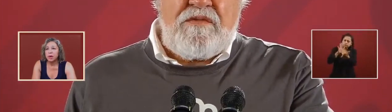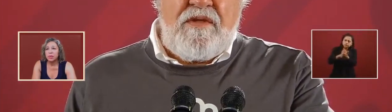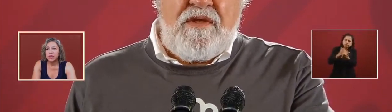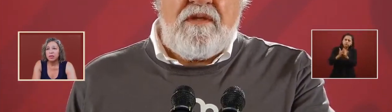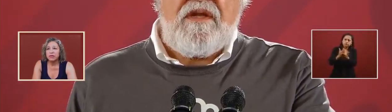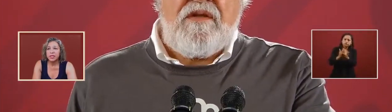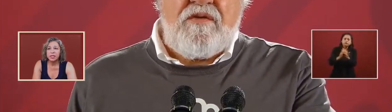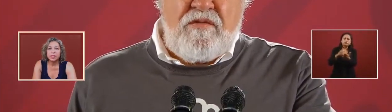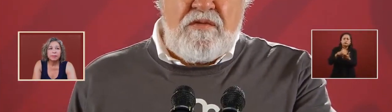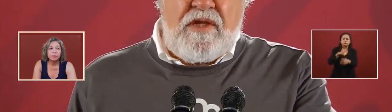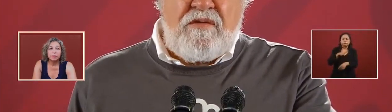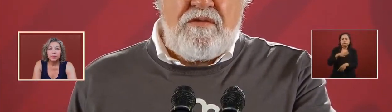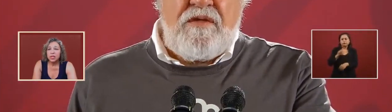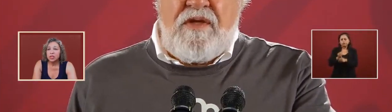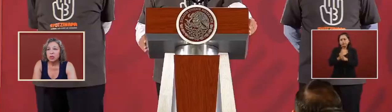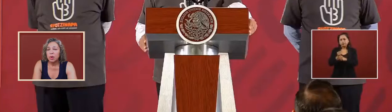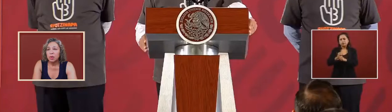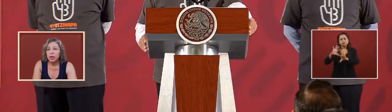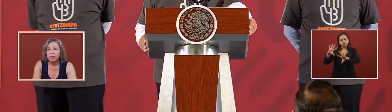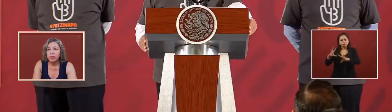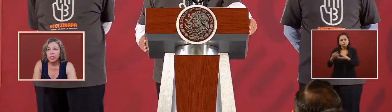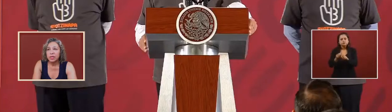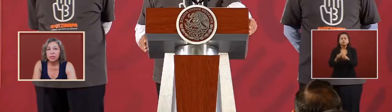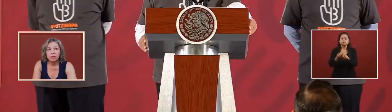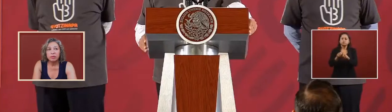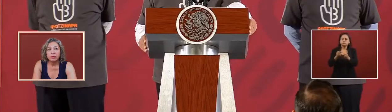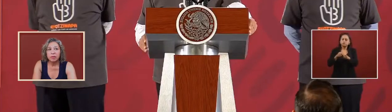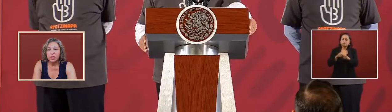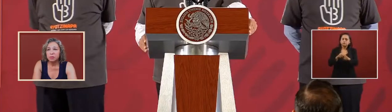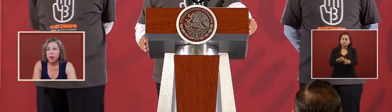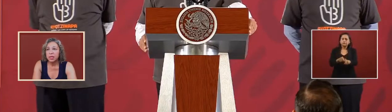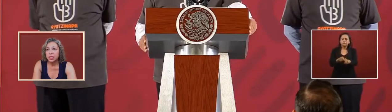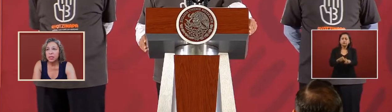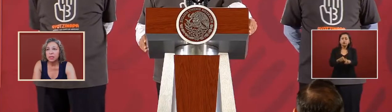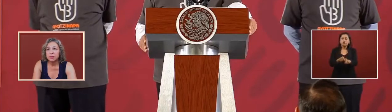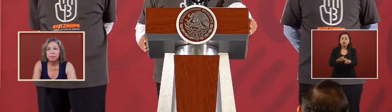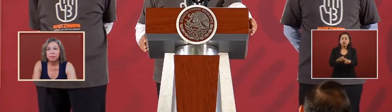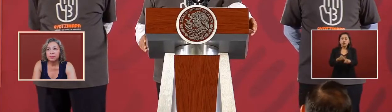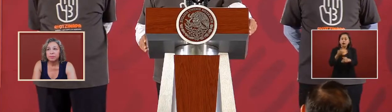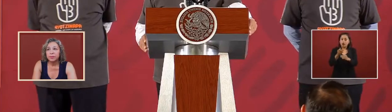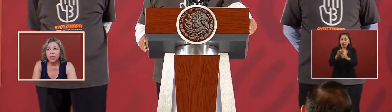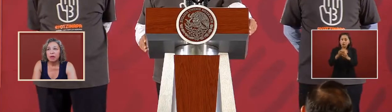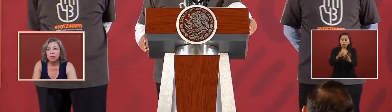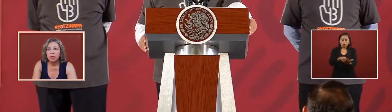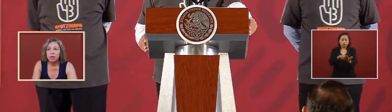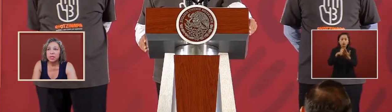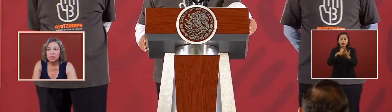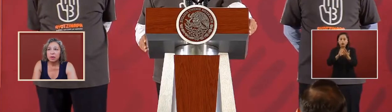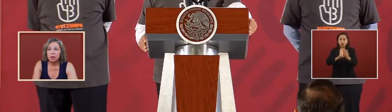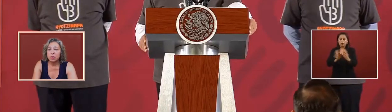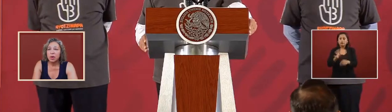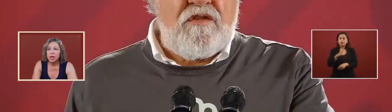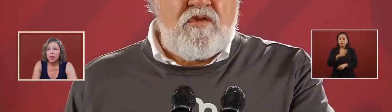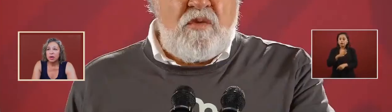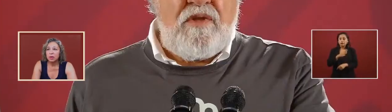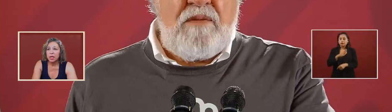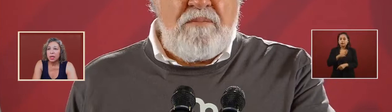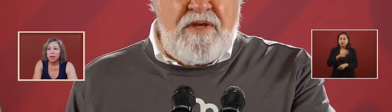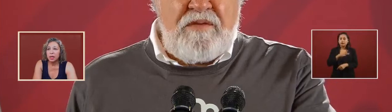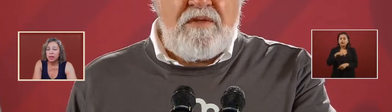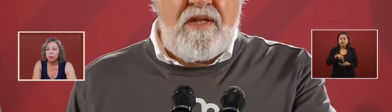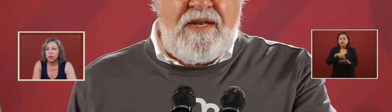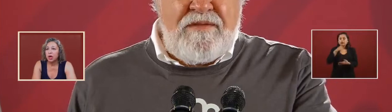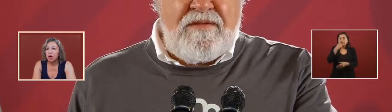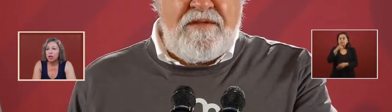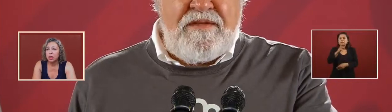by public servants so when we have the results from this process of course we're not only